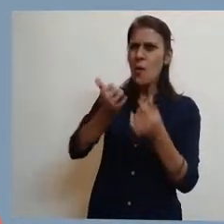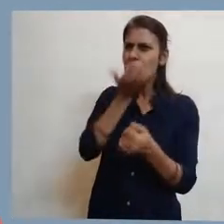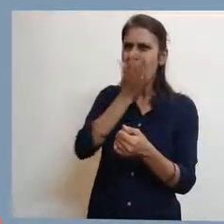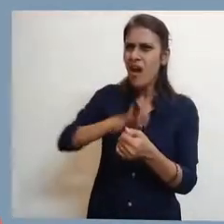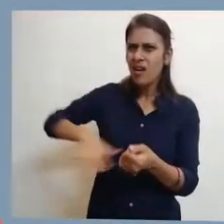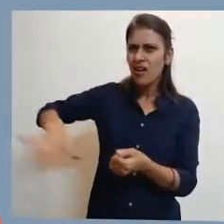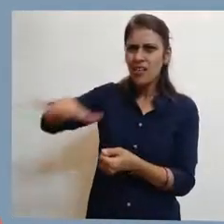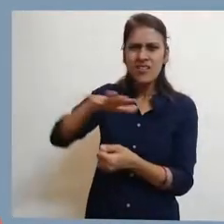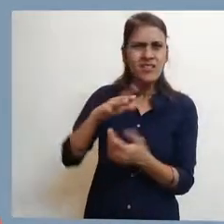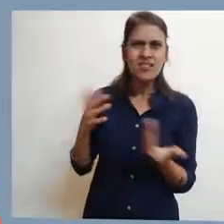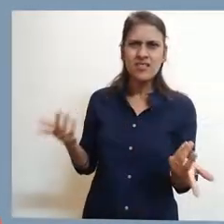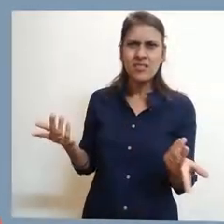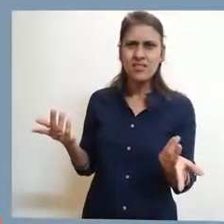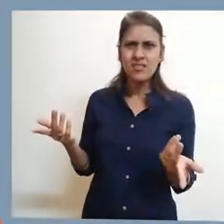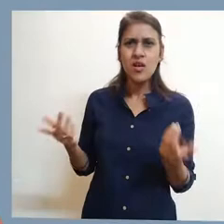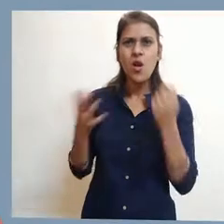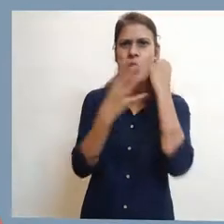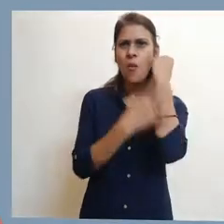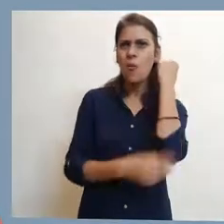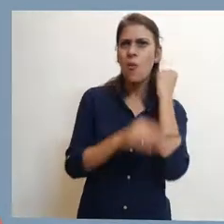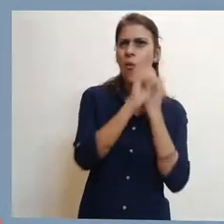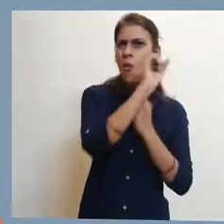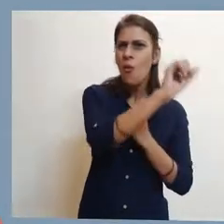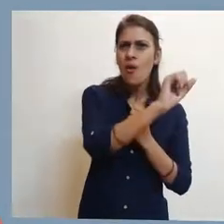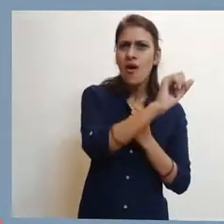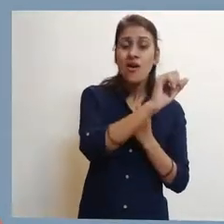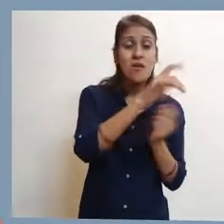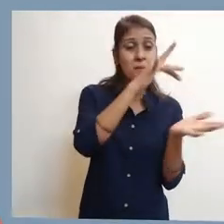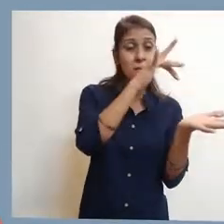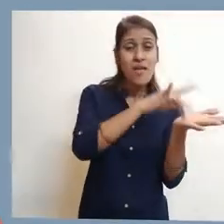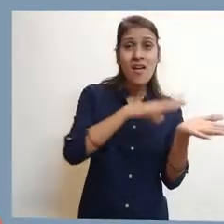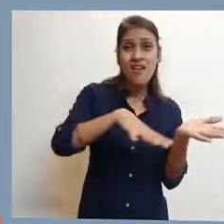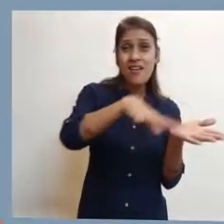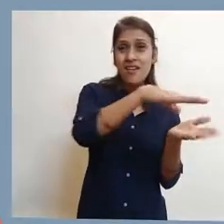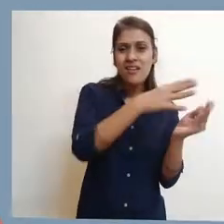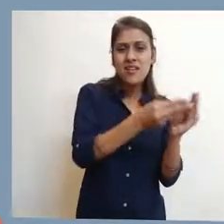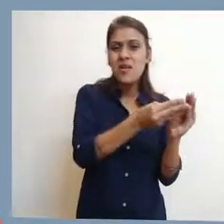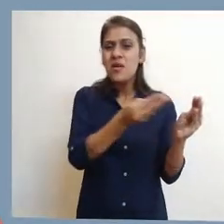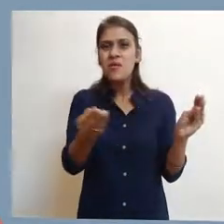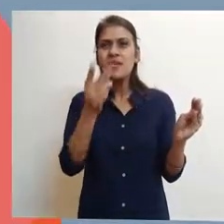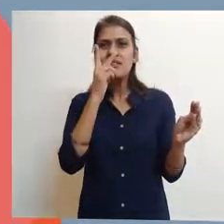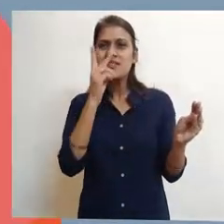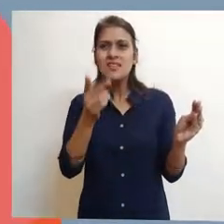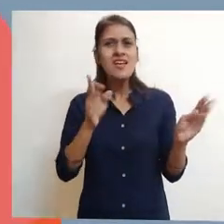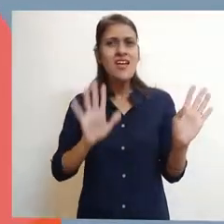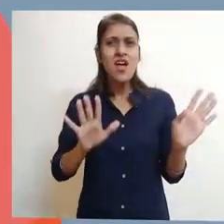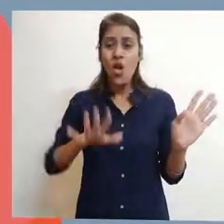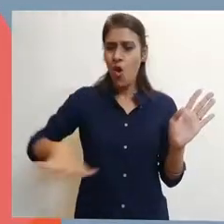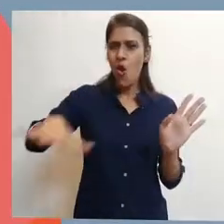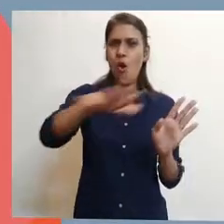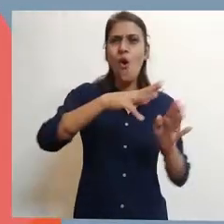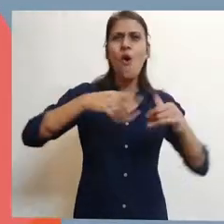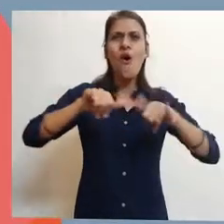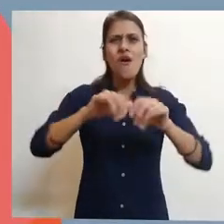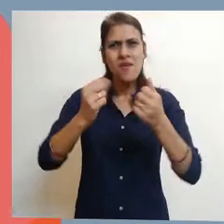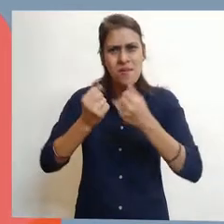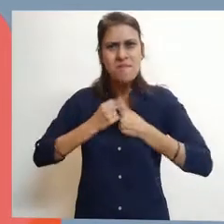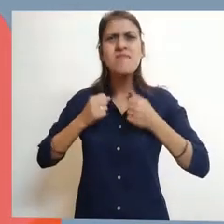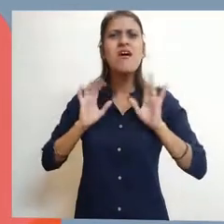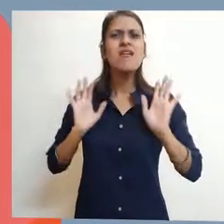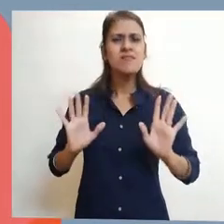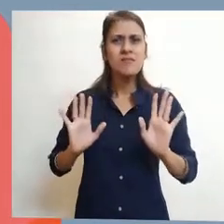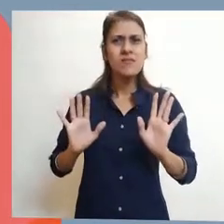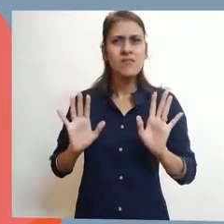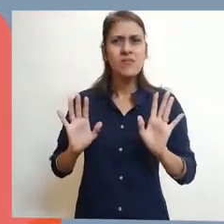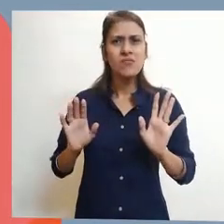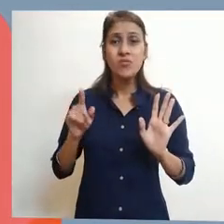I see you have come to bless my pond, he said to the priest. Your pond, stuttered the poor